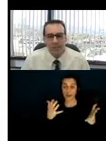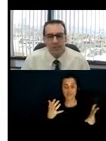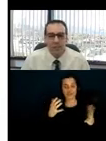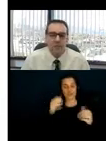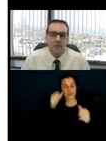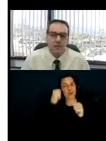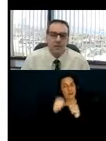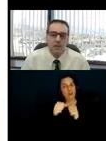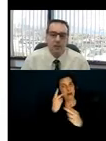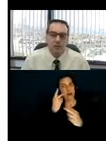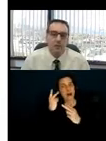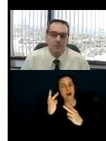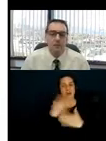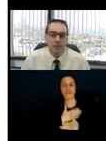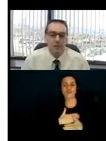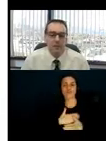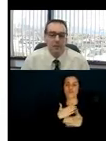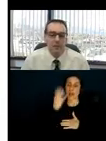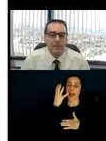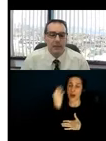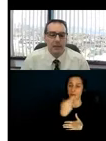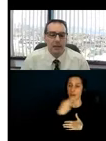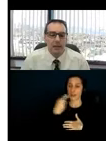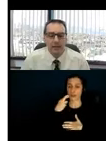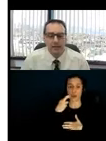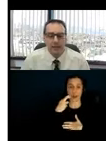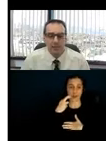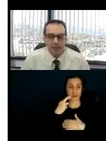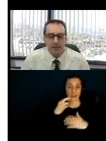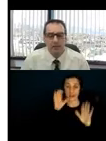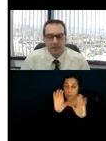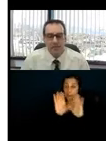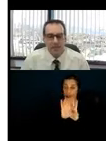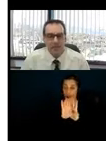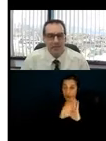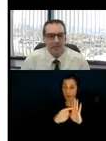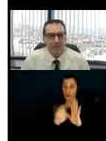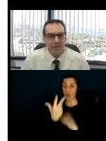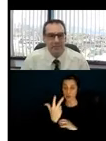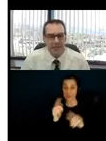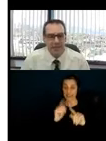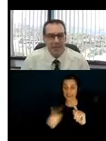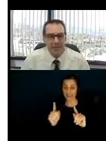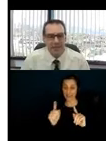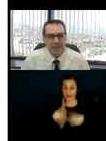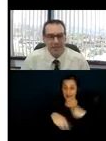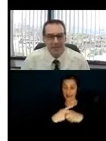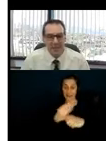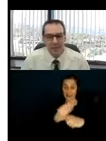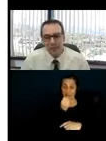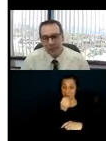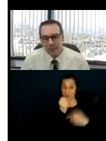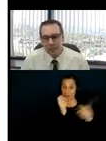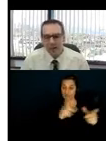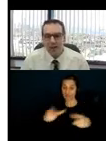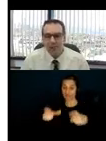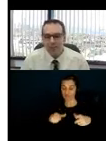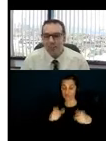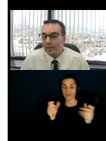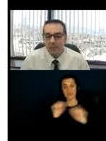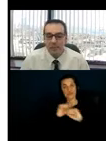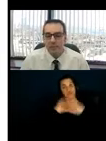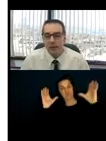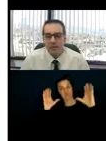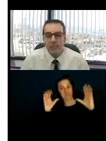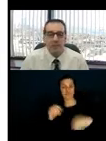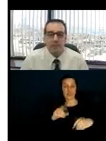The three photos here show three different meals to kind of get us ready for discussing the outdoor dining scenario. So we start off with